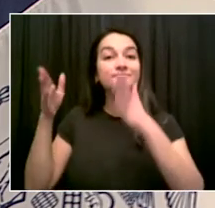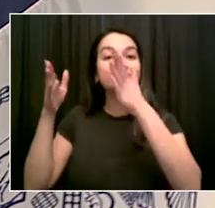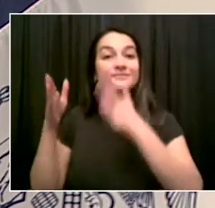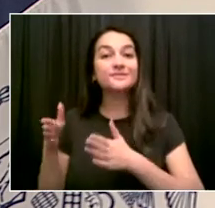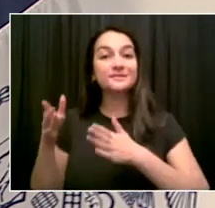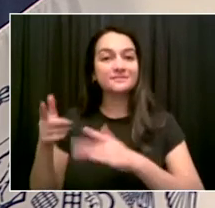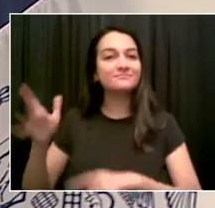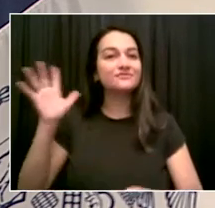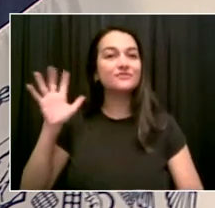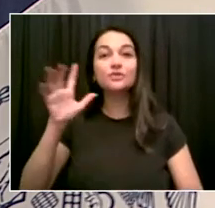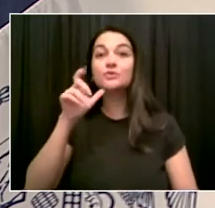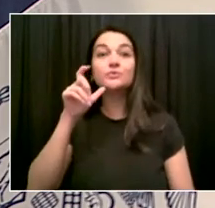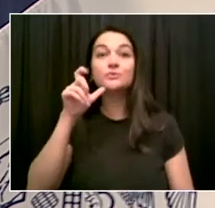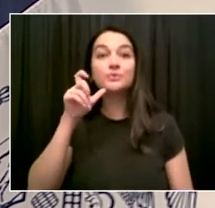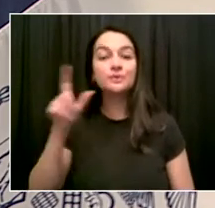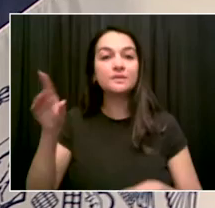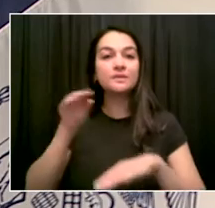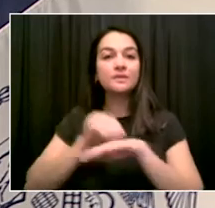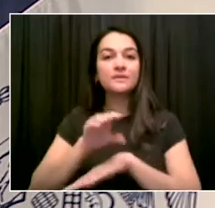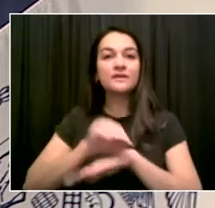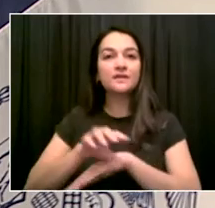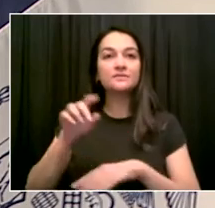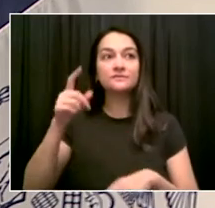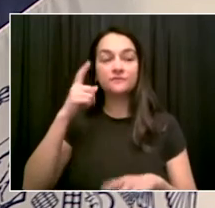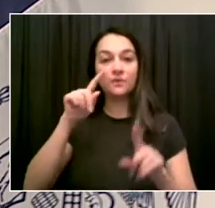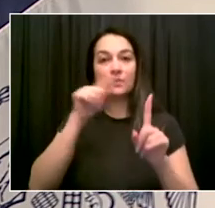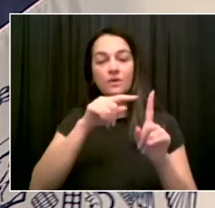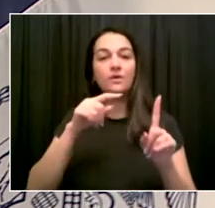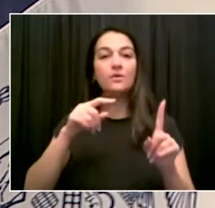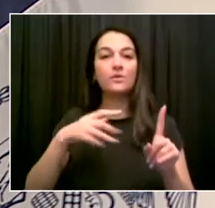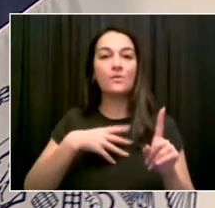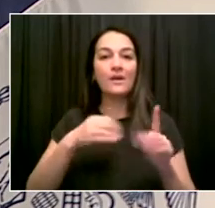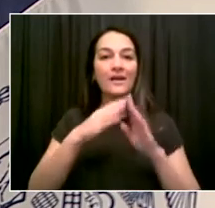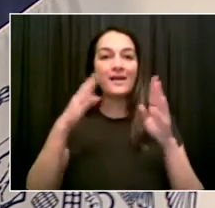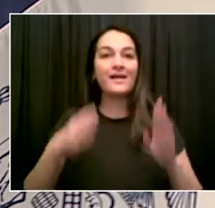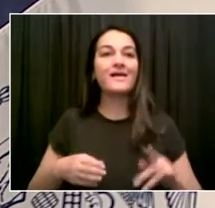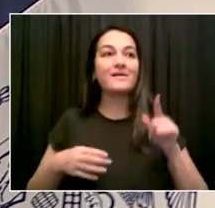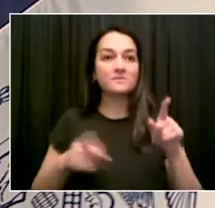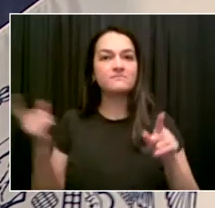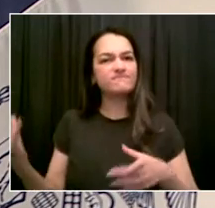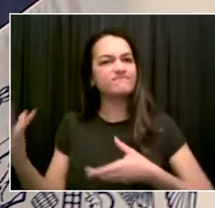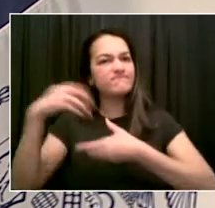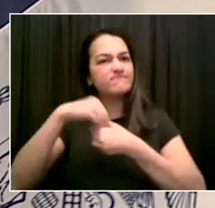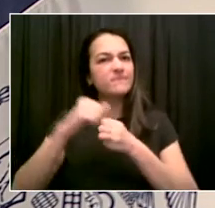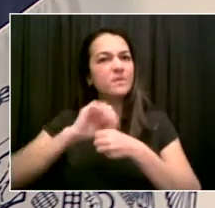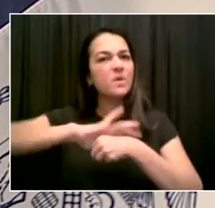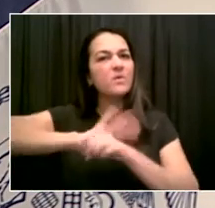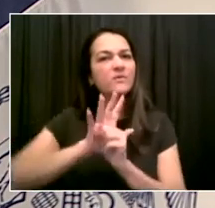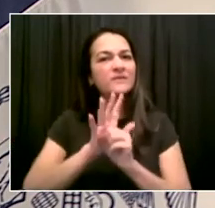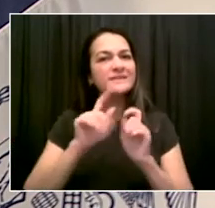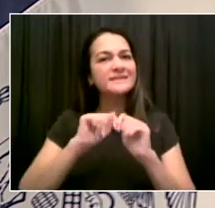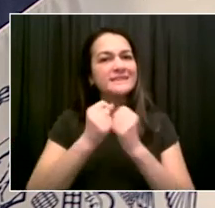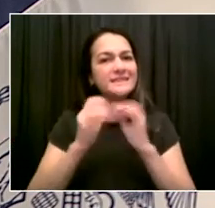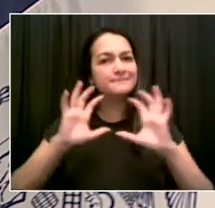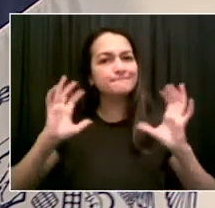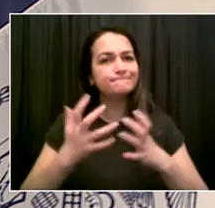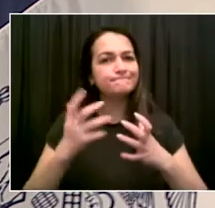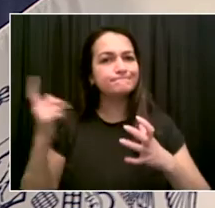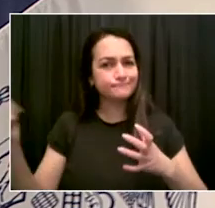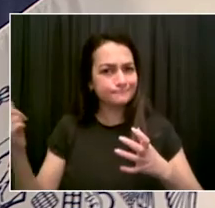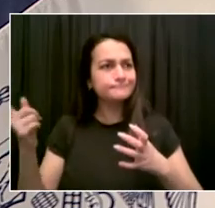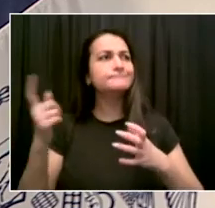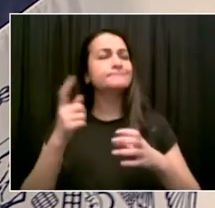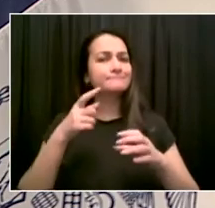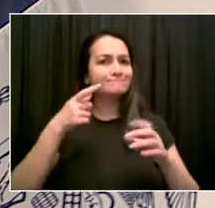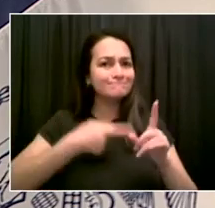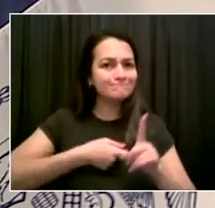is a powerful voice for expanding access to health care in this country. And I really want to thank him for joining us. My